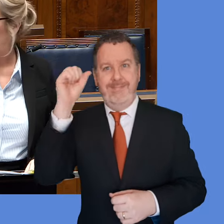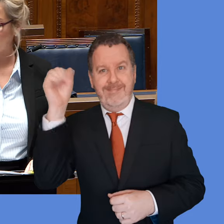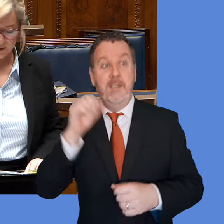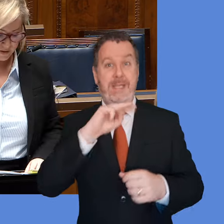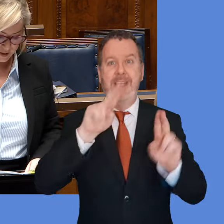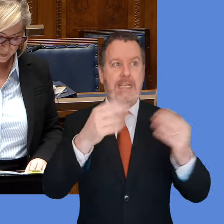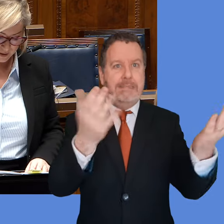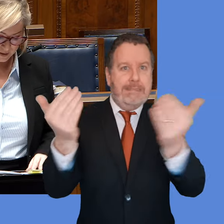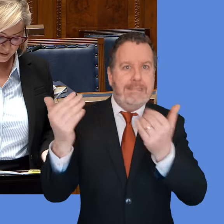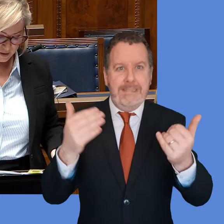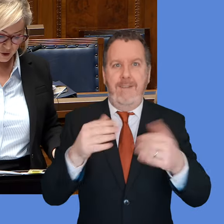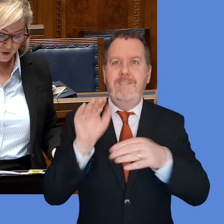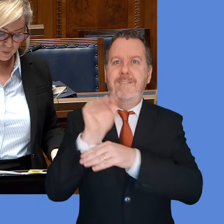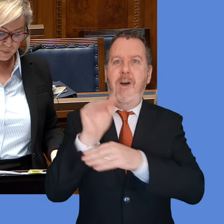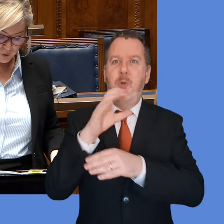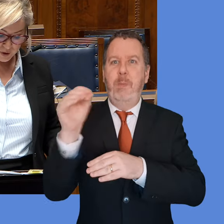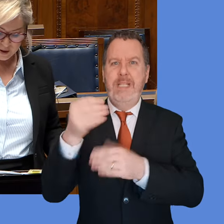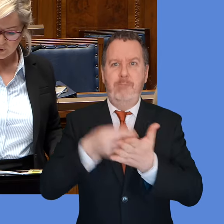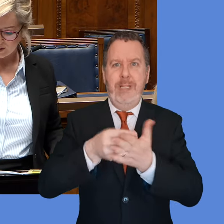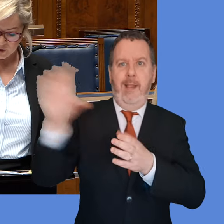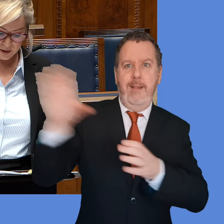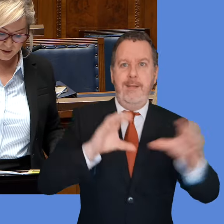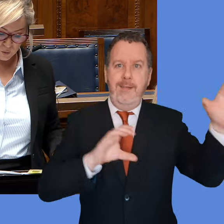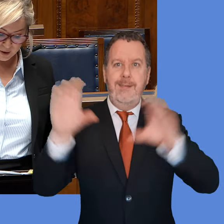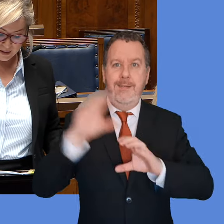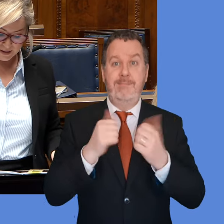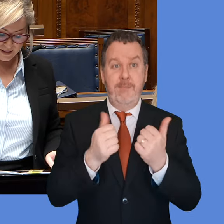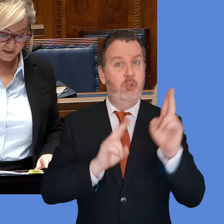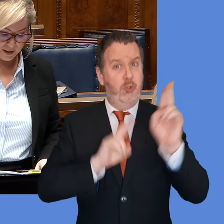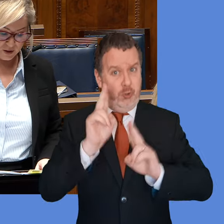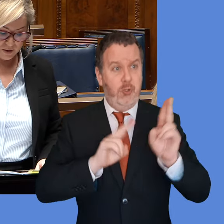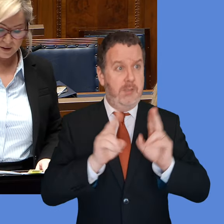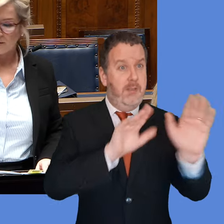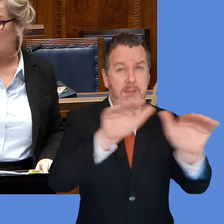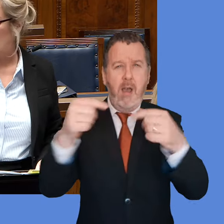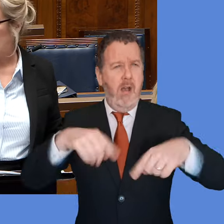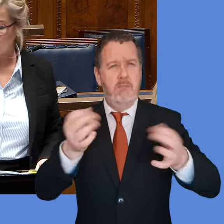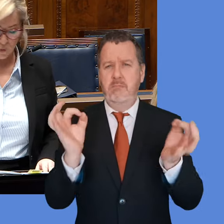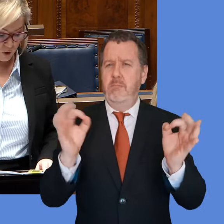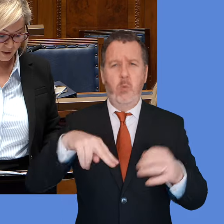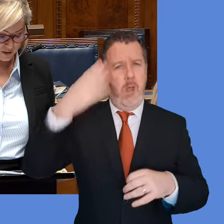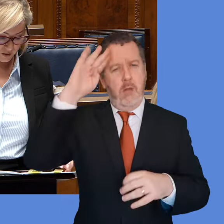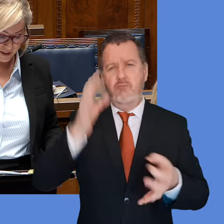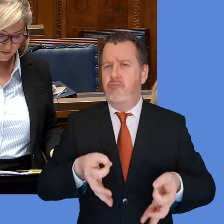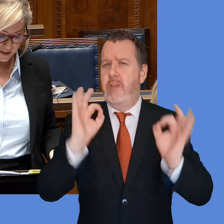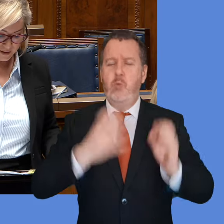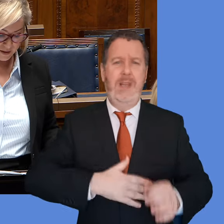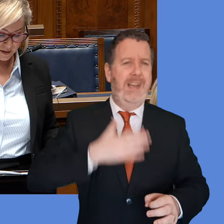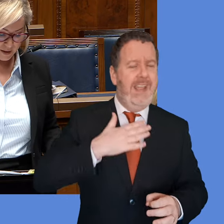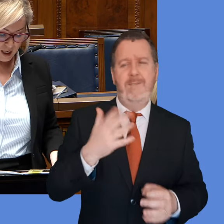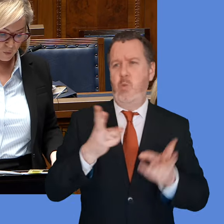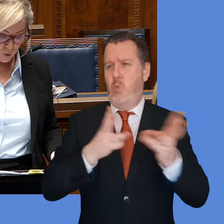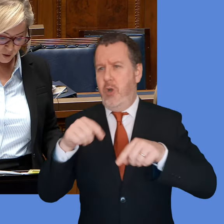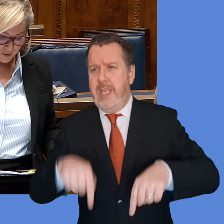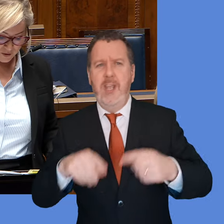quality foreign direct investment. So we should promote our reputation as a world-class destination, somewhere to live, work, study and invest.